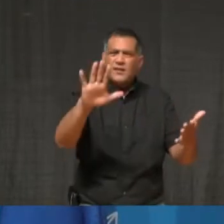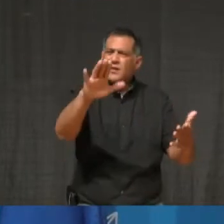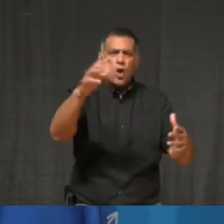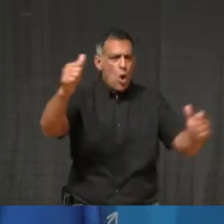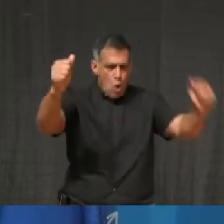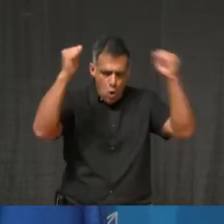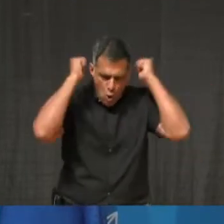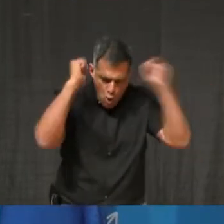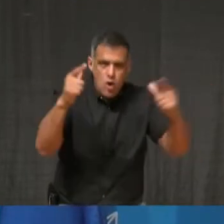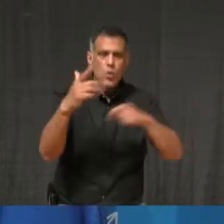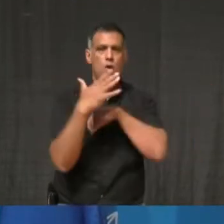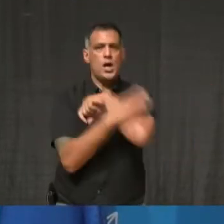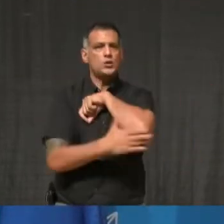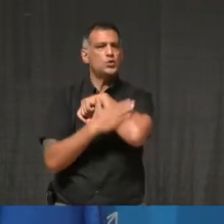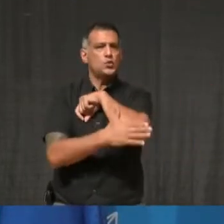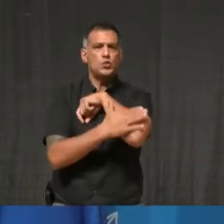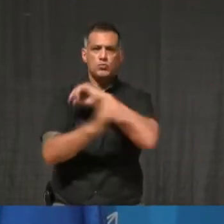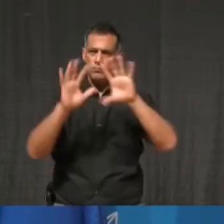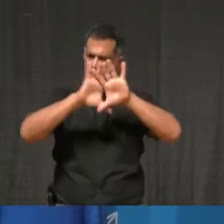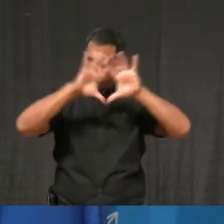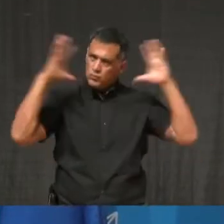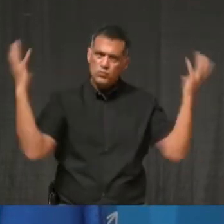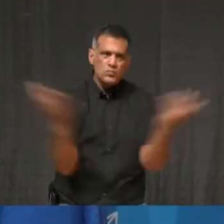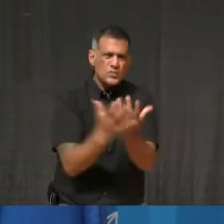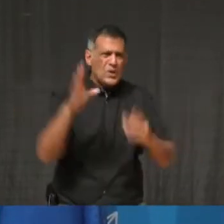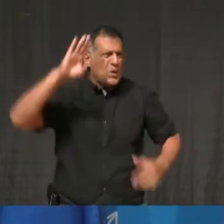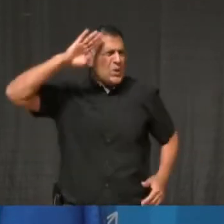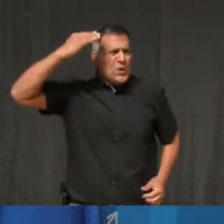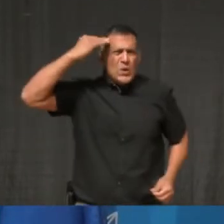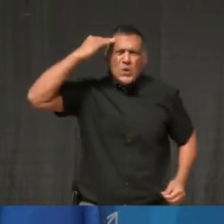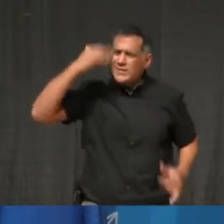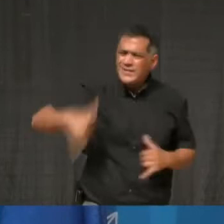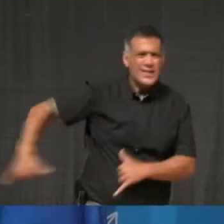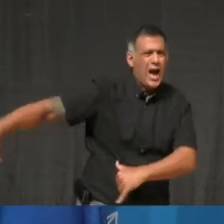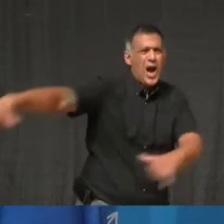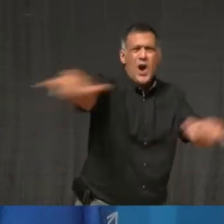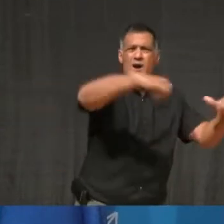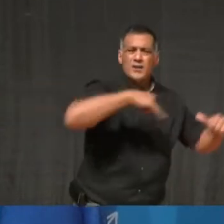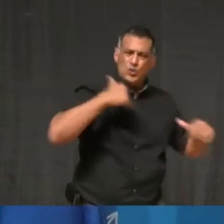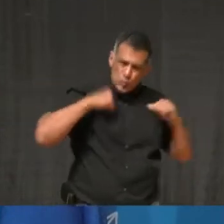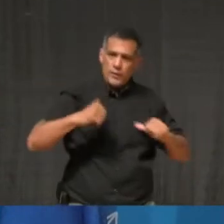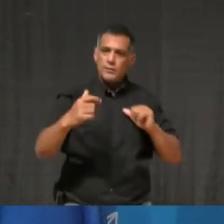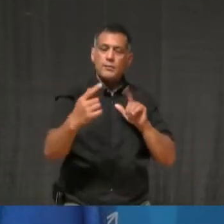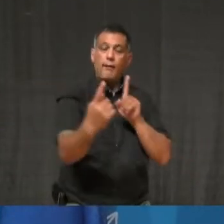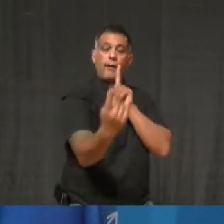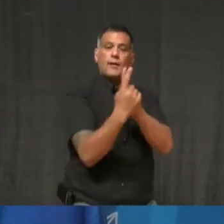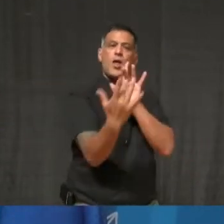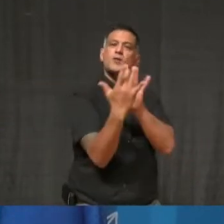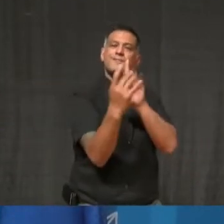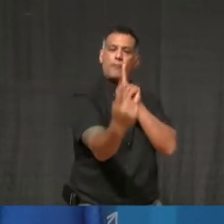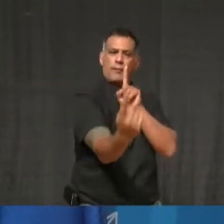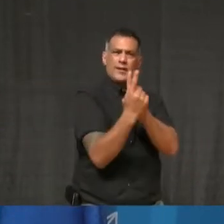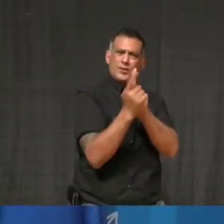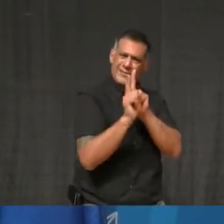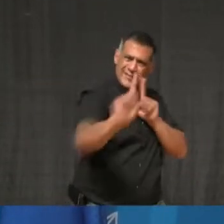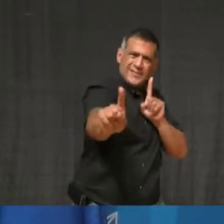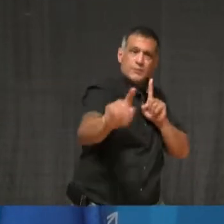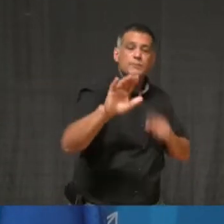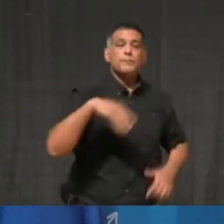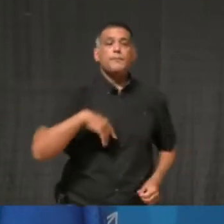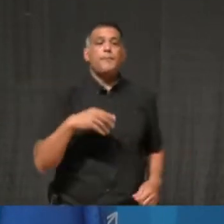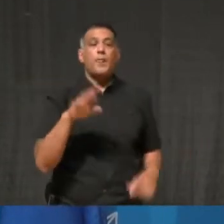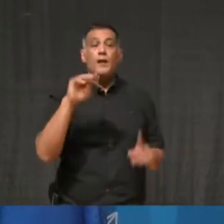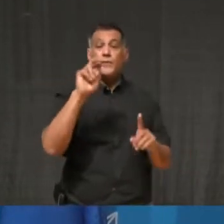for November 6th, what we need to take a close look at is if there is a push and a desire to release restrictions on one